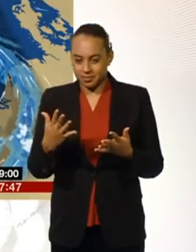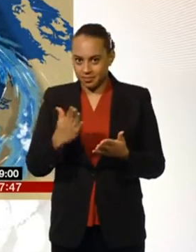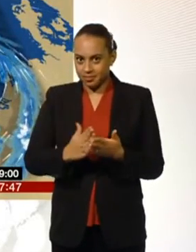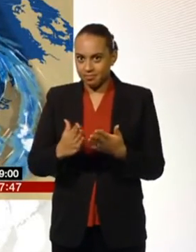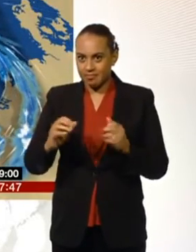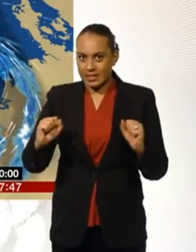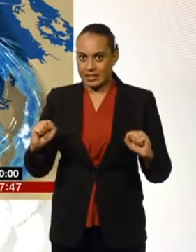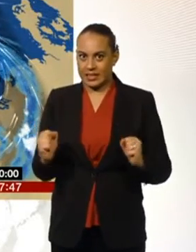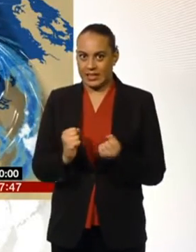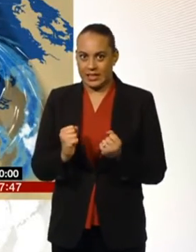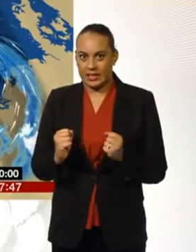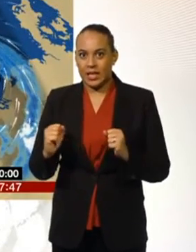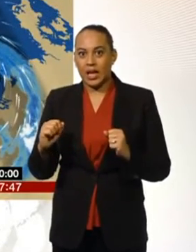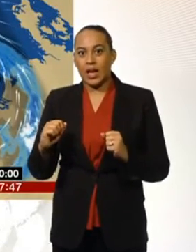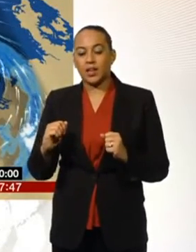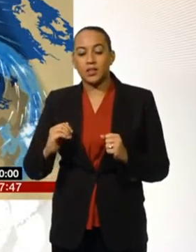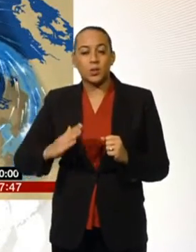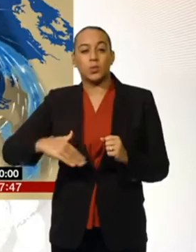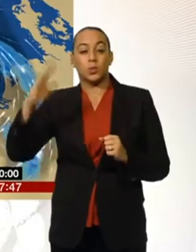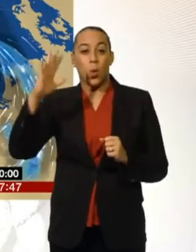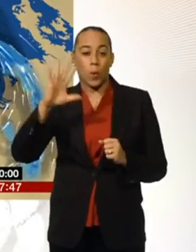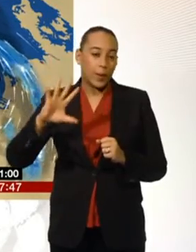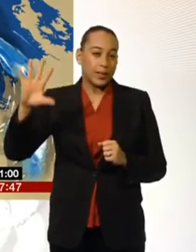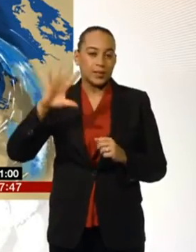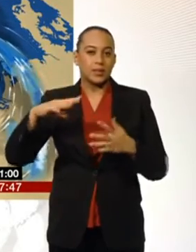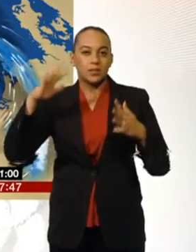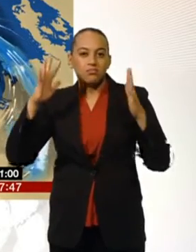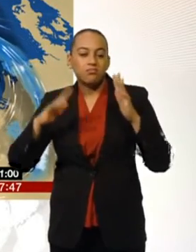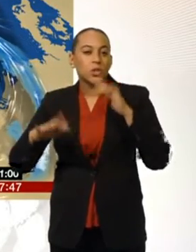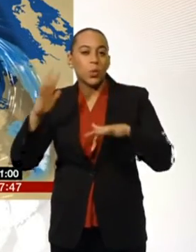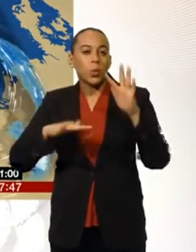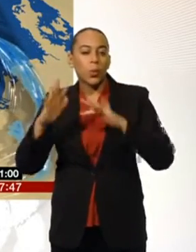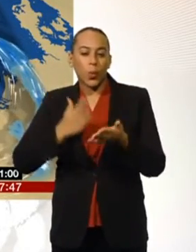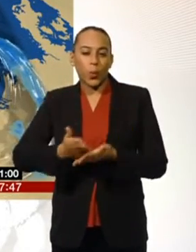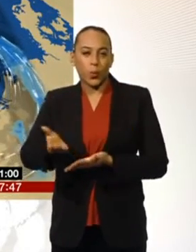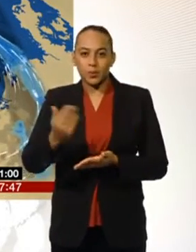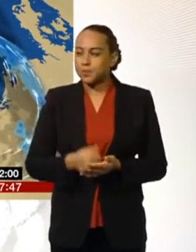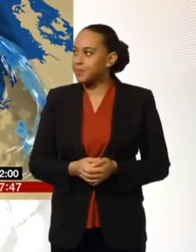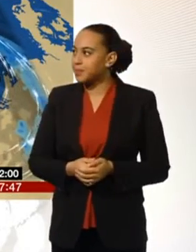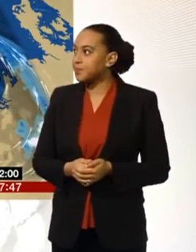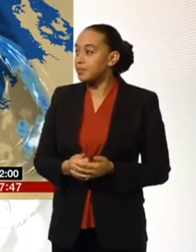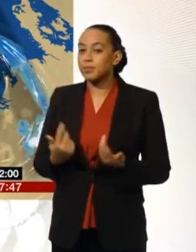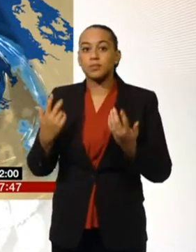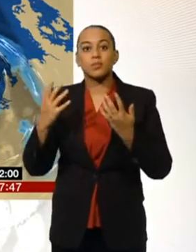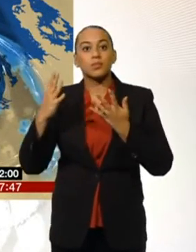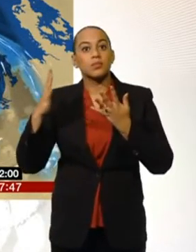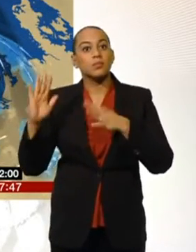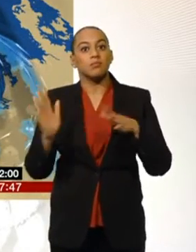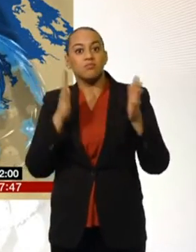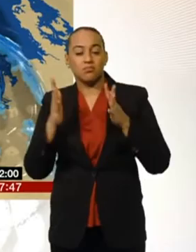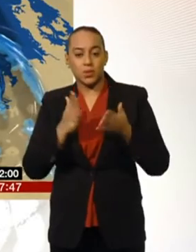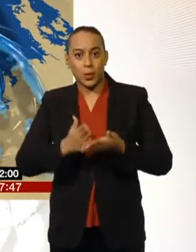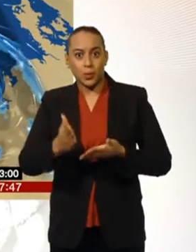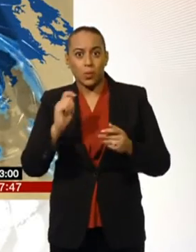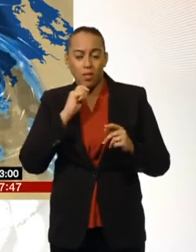and the wintry flurries still continuing in the far north, which will be there all day long. Now, throughout the day, the wind will be picking up. Strongest down eastern counties of England.